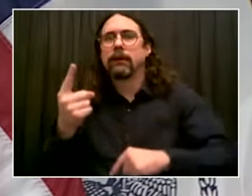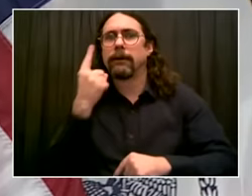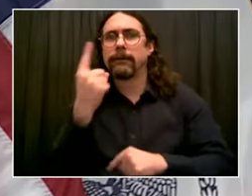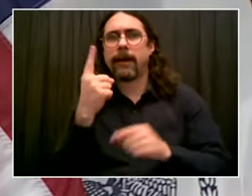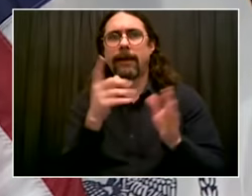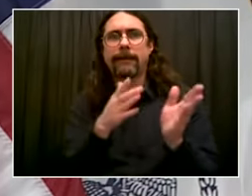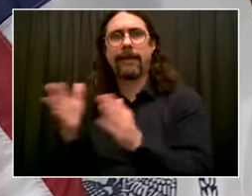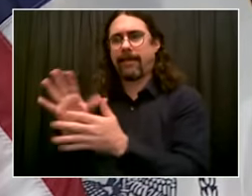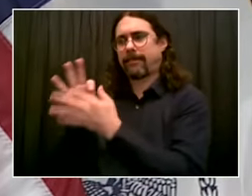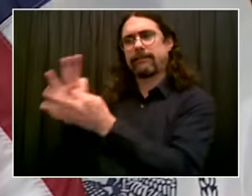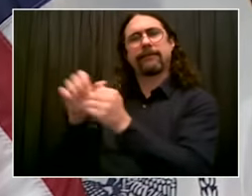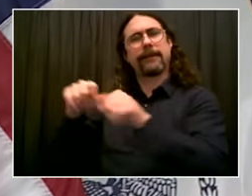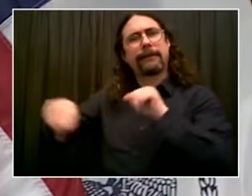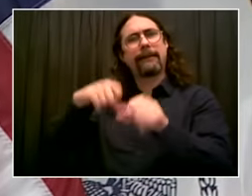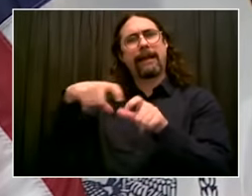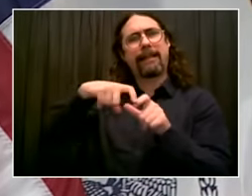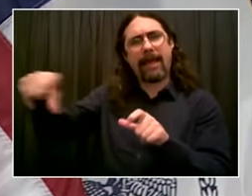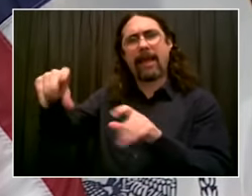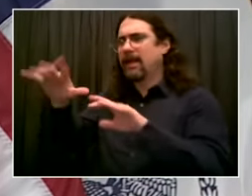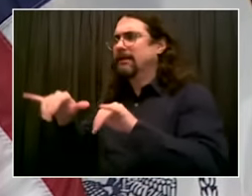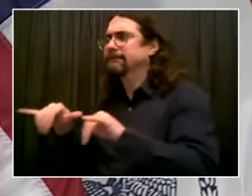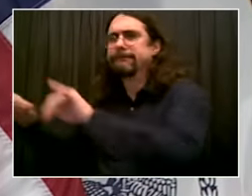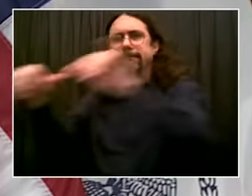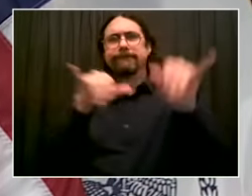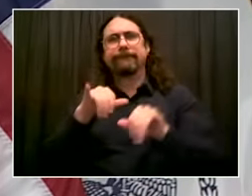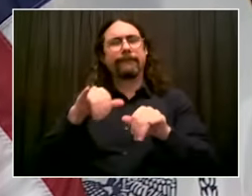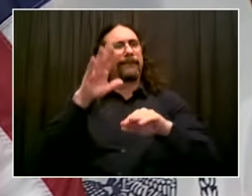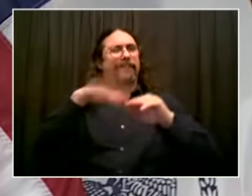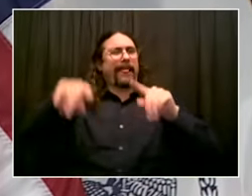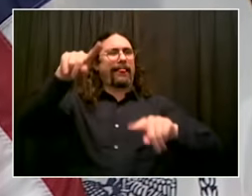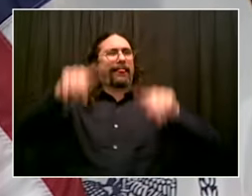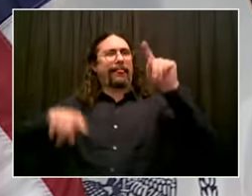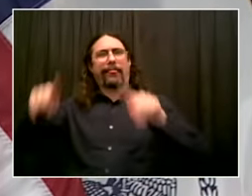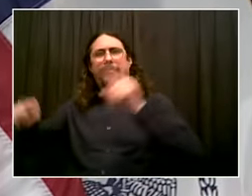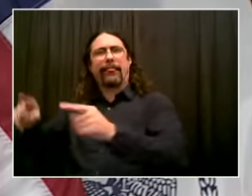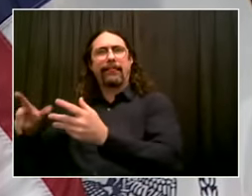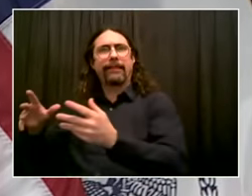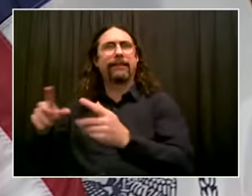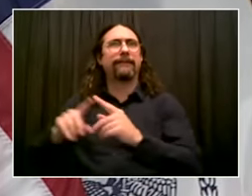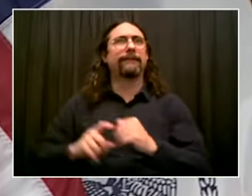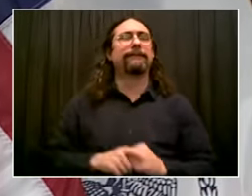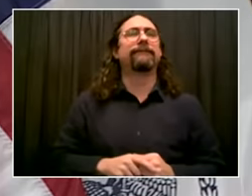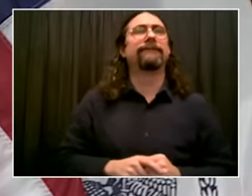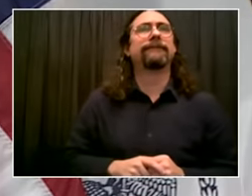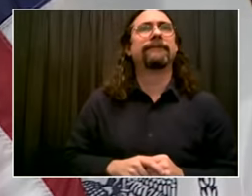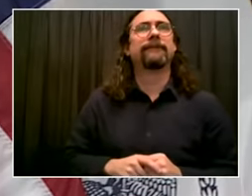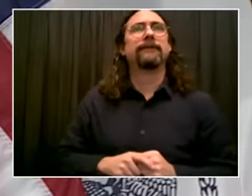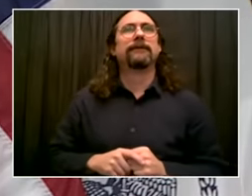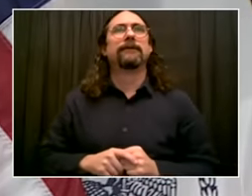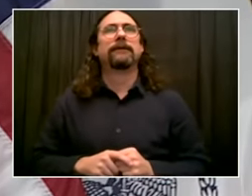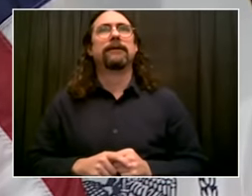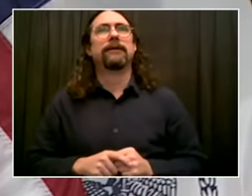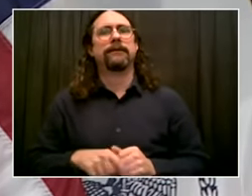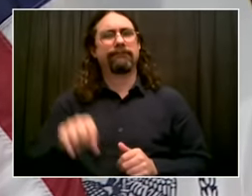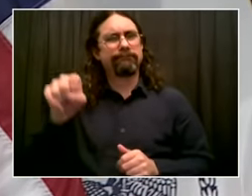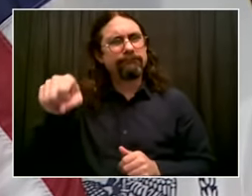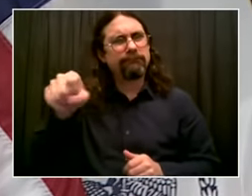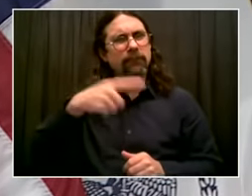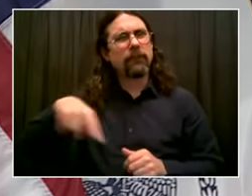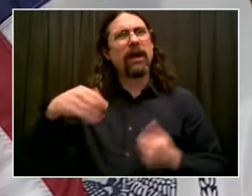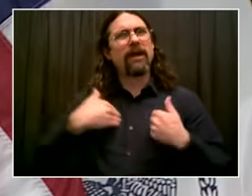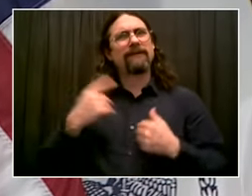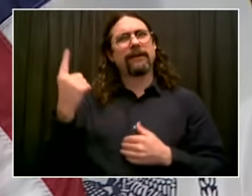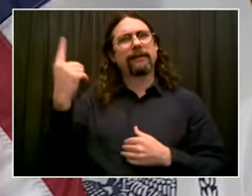and there's been a very coherent effort by Department of Transportation to constantly increase the amount of bike lanes in this city,